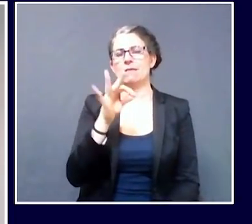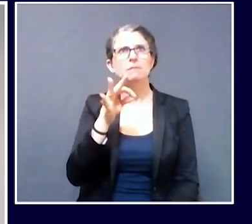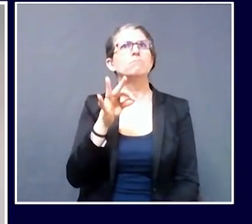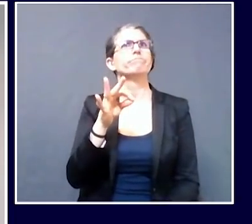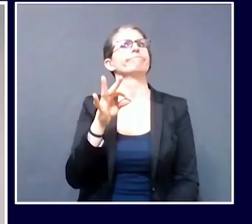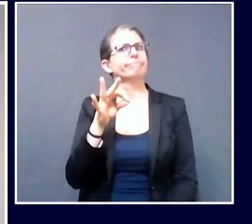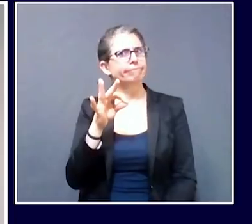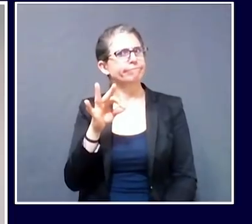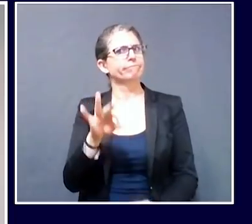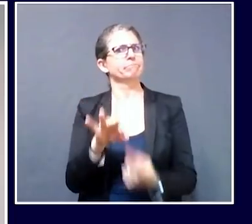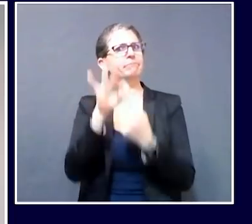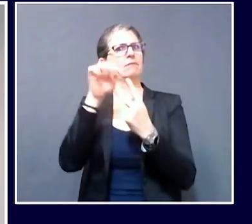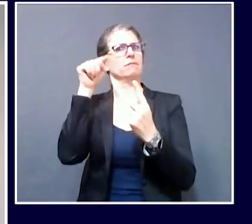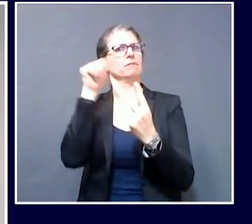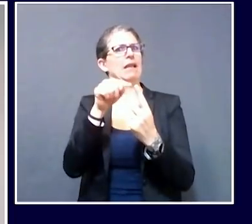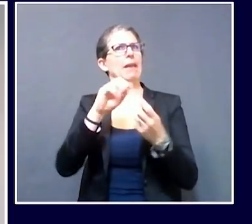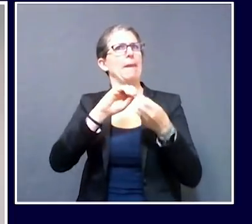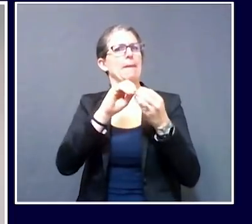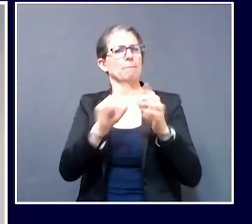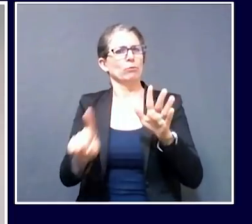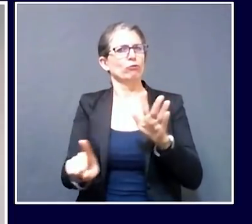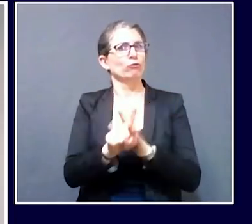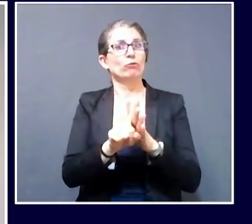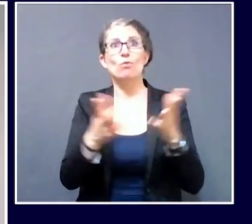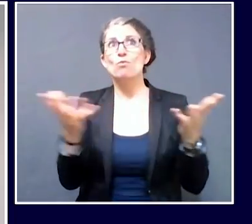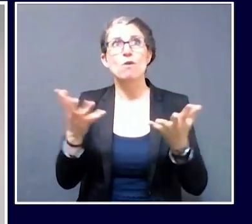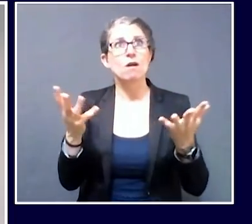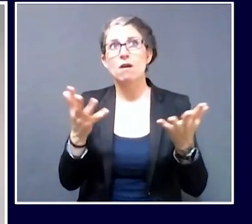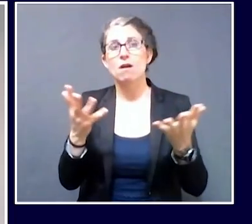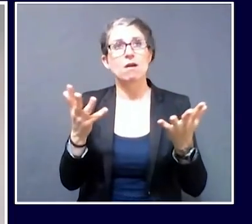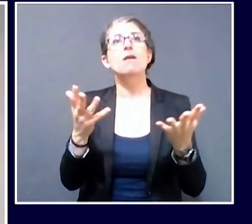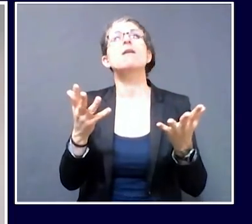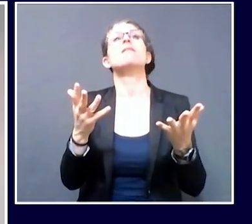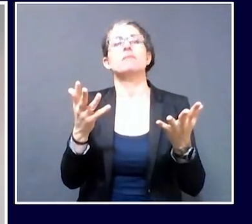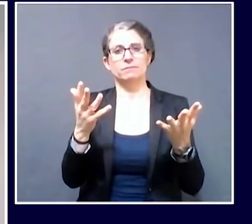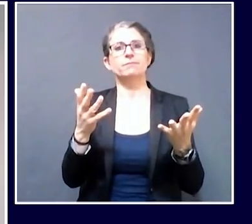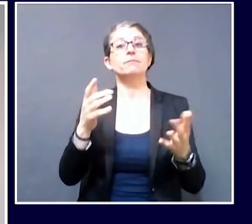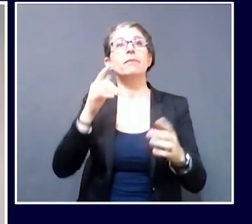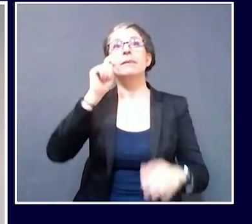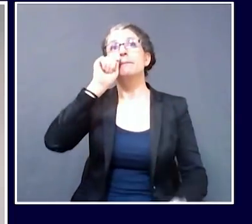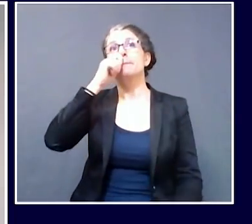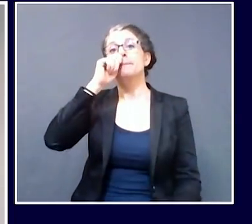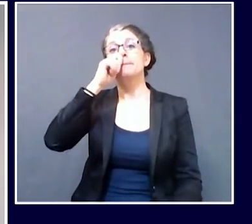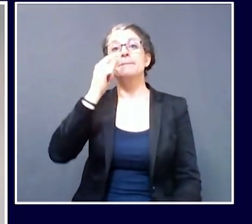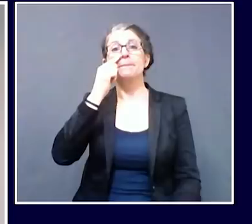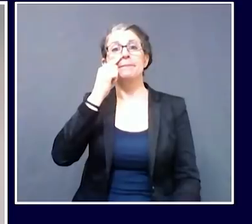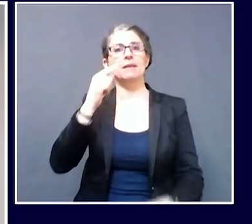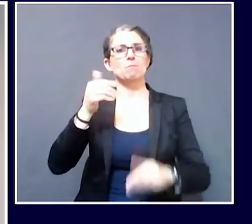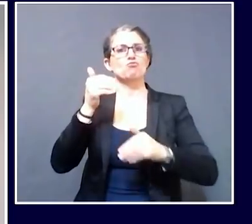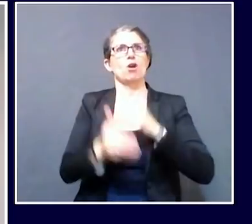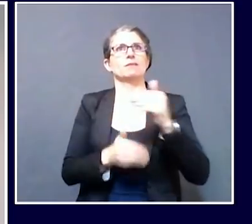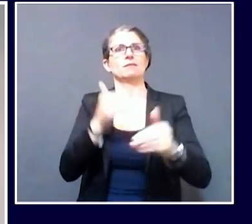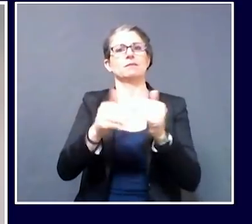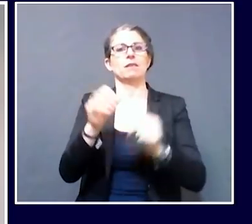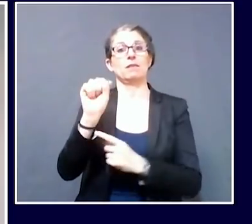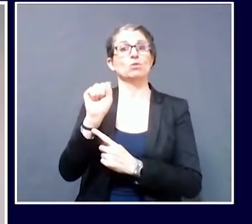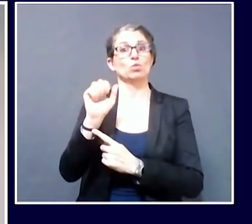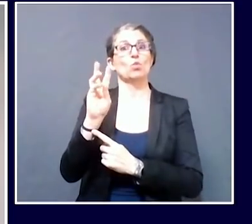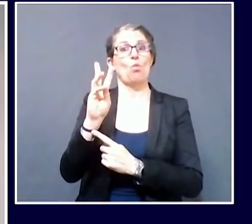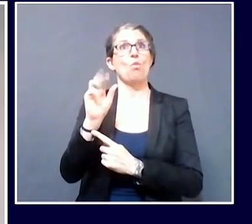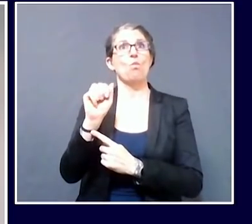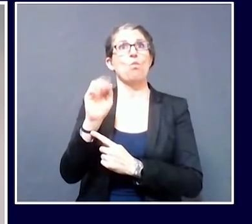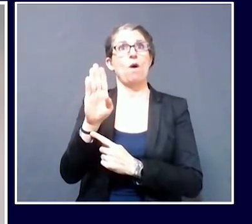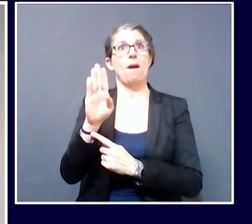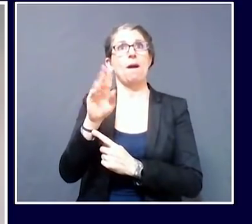swabbing technique that can be used to get the sample need not necessarily be the nasal pharyngeal